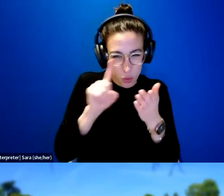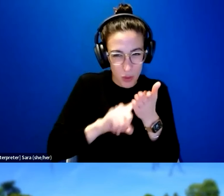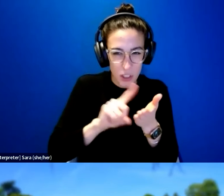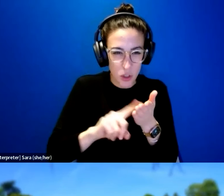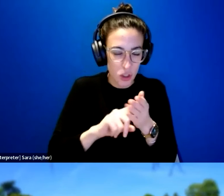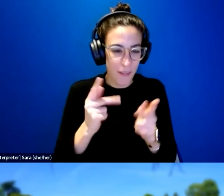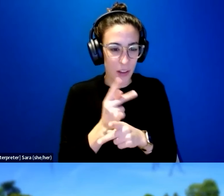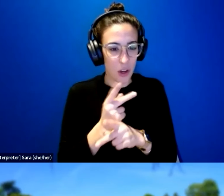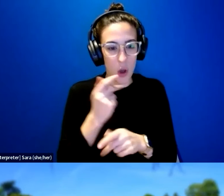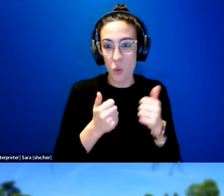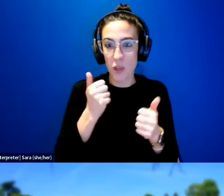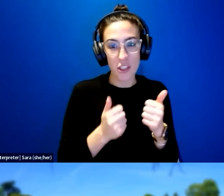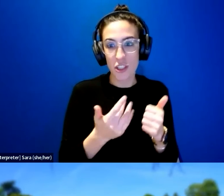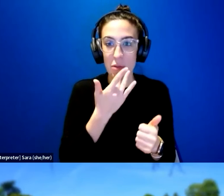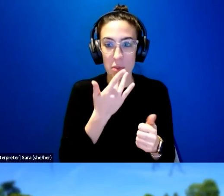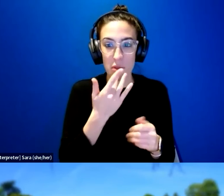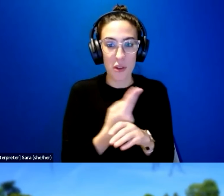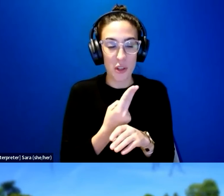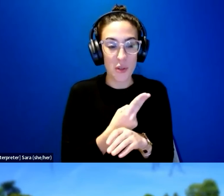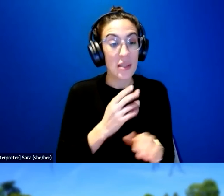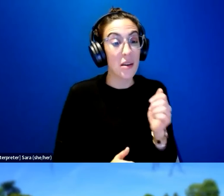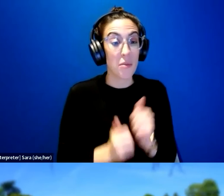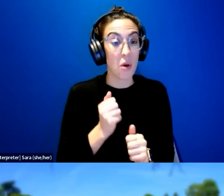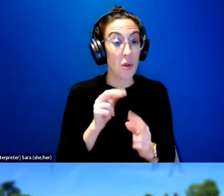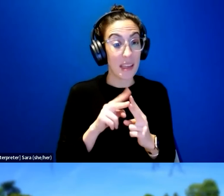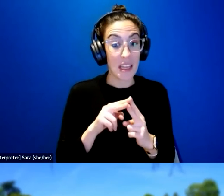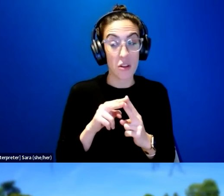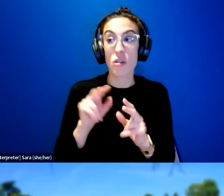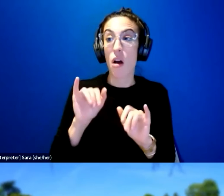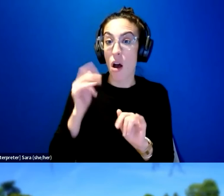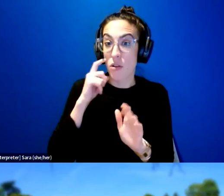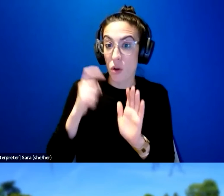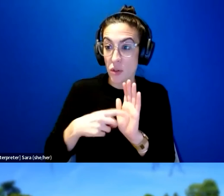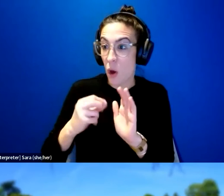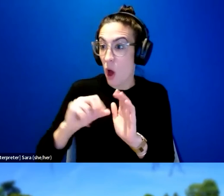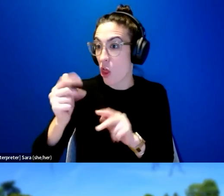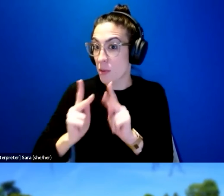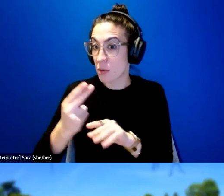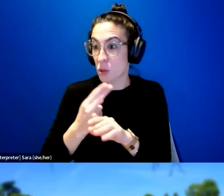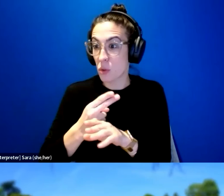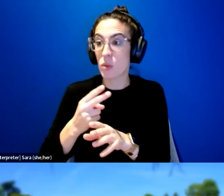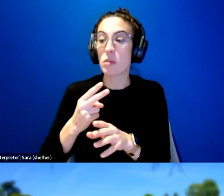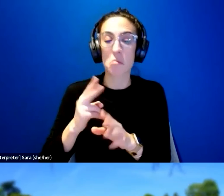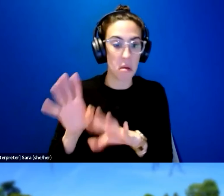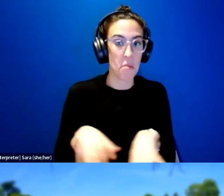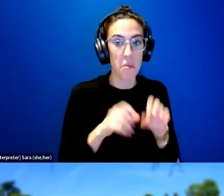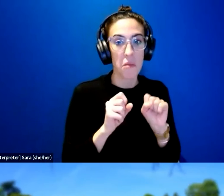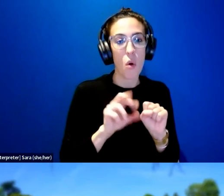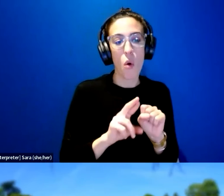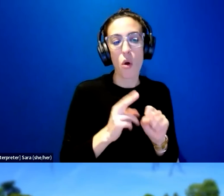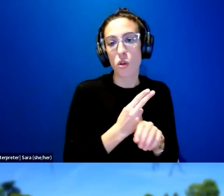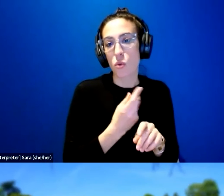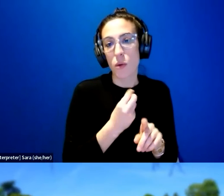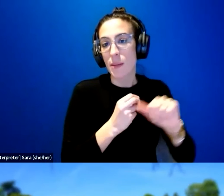they wanted to use. Most of them were either observing what other people used or just directly using what someone told them to use. And they were